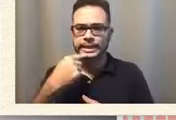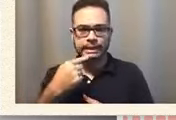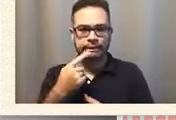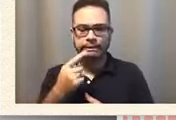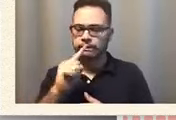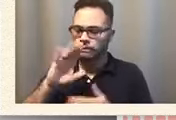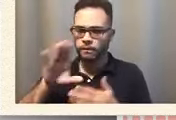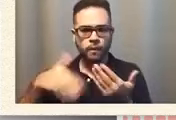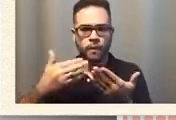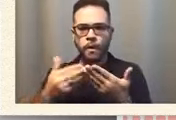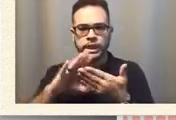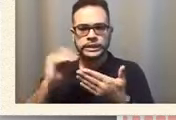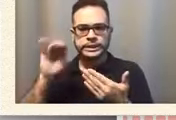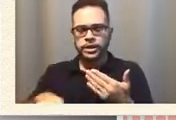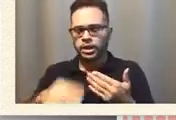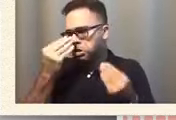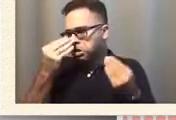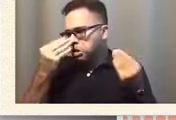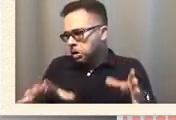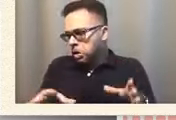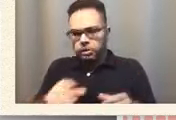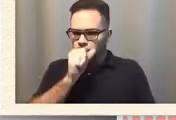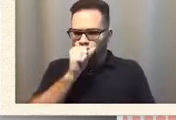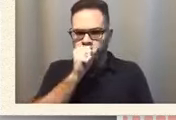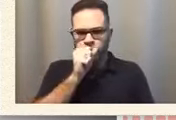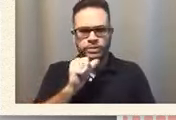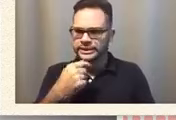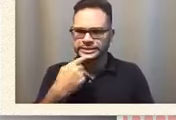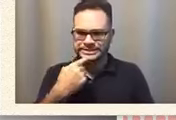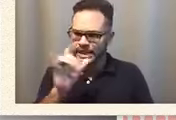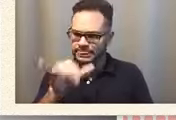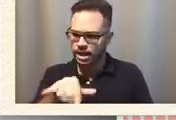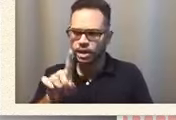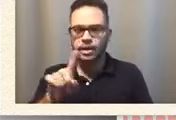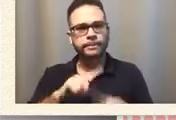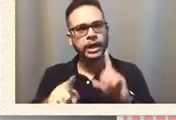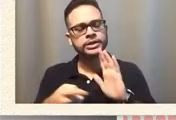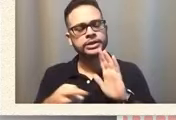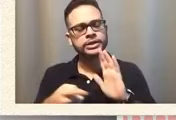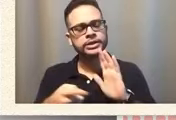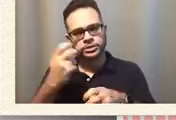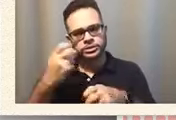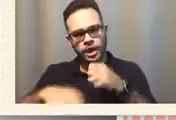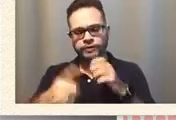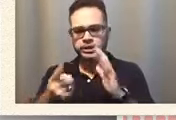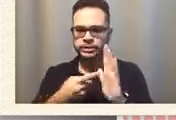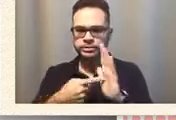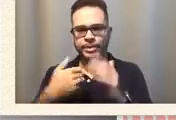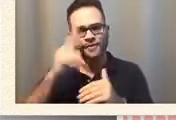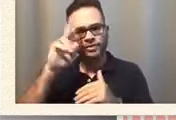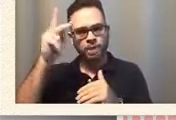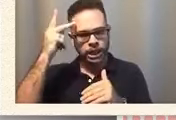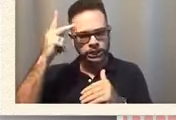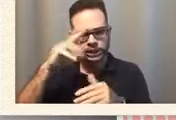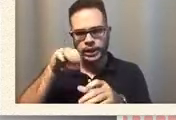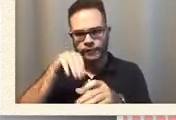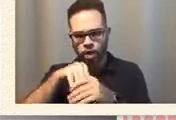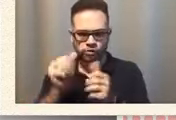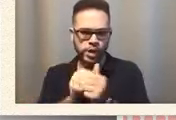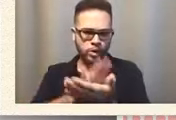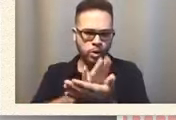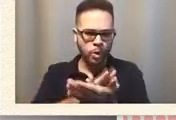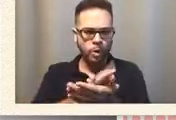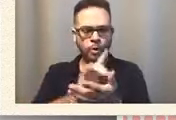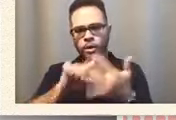don't want to give the best to their students but it's kind of difficult sometimes you have the politics in the school sometimes you have all these different things that